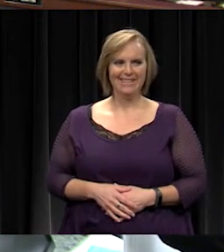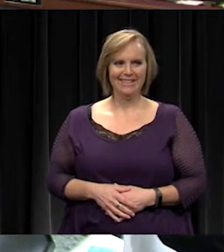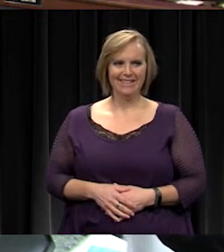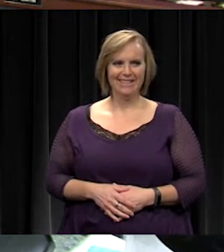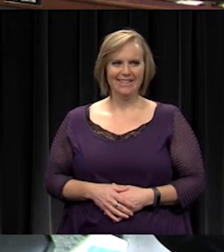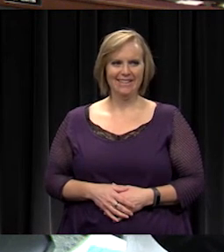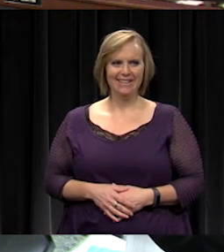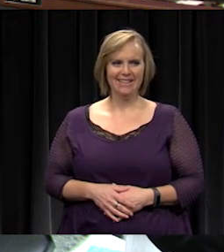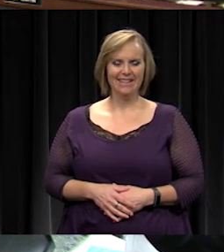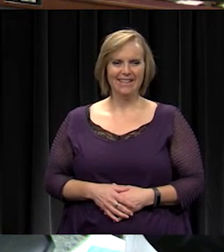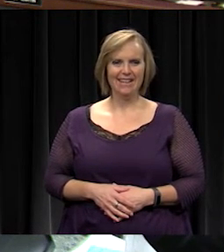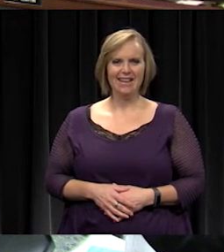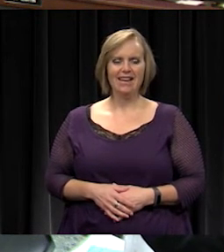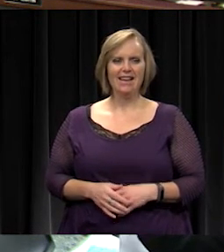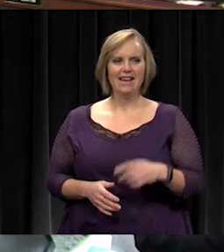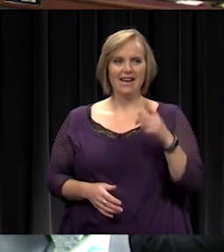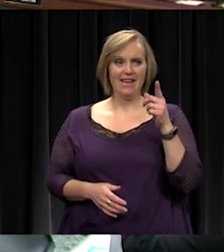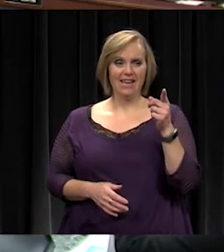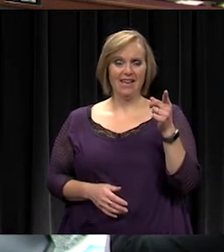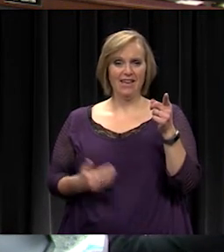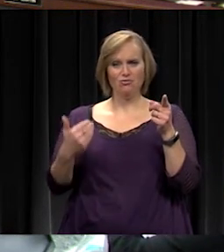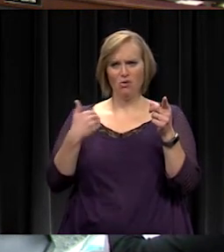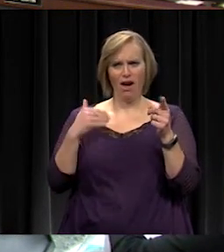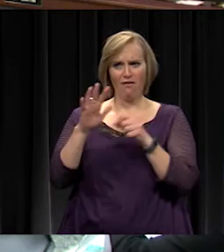You have about 54 bucks in your pocket.